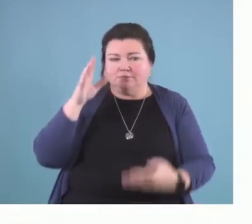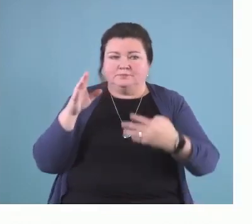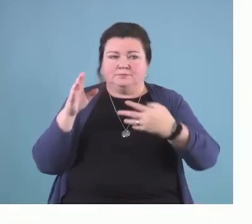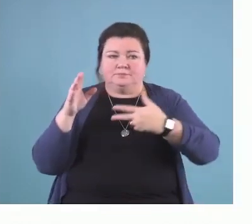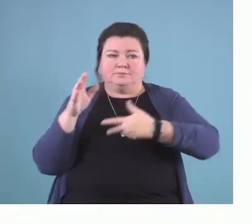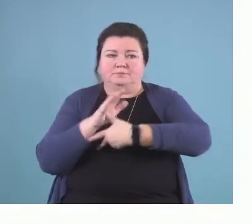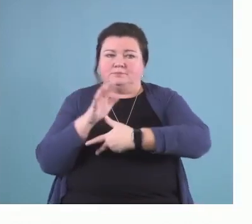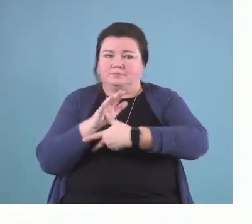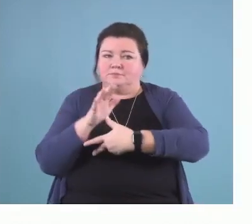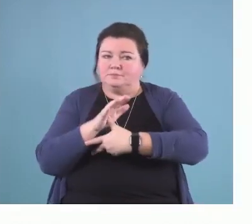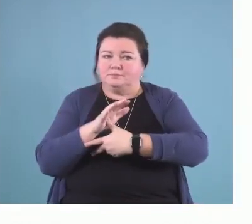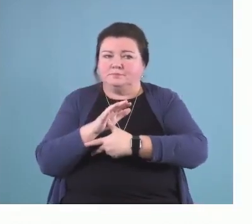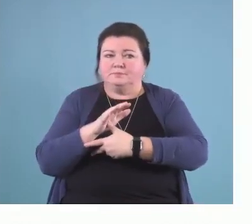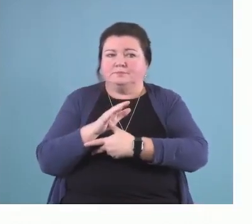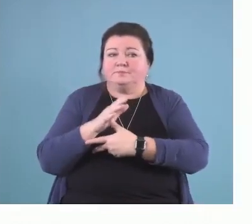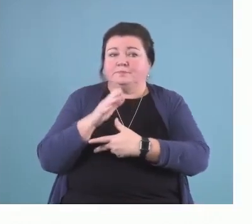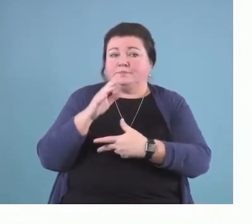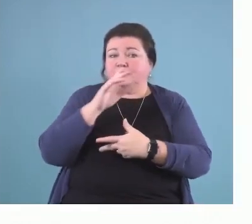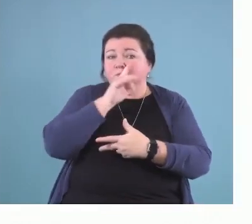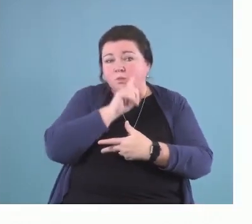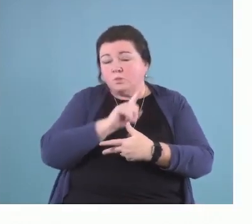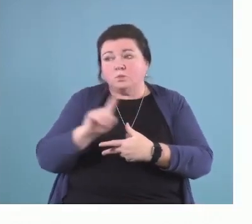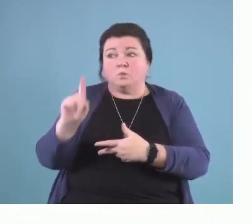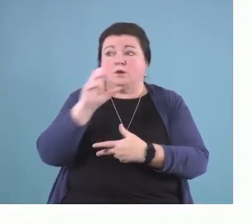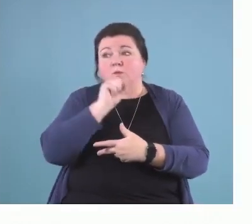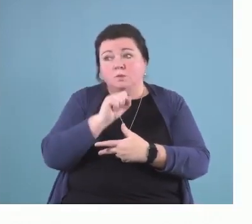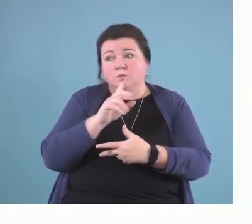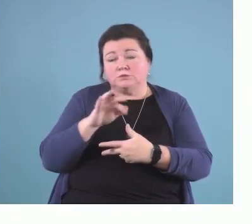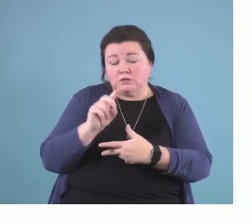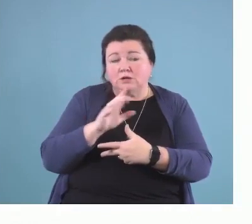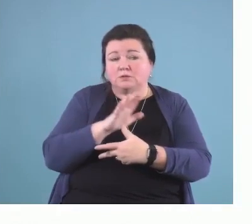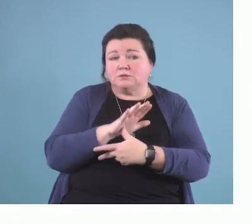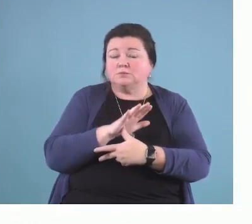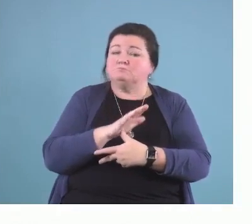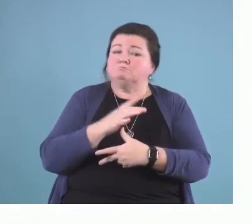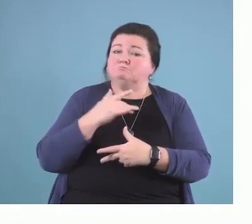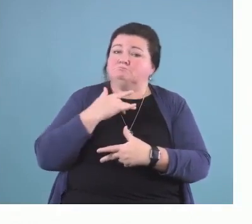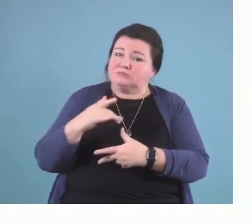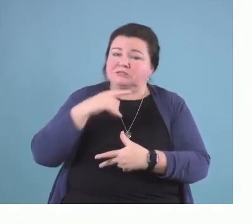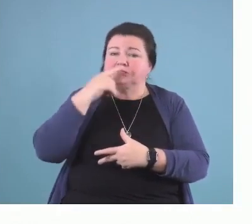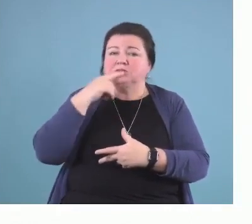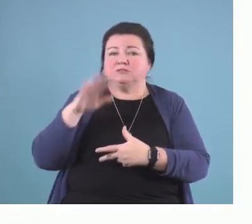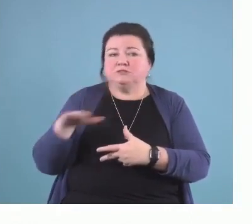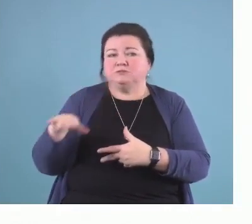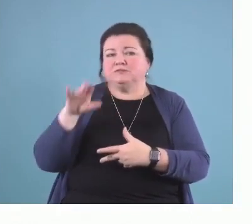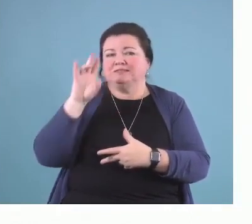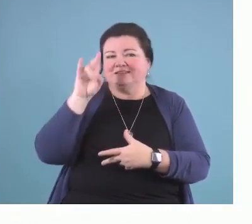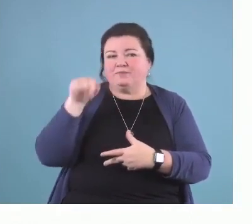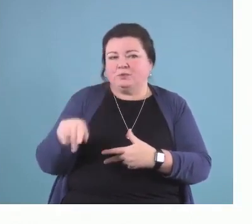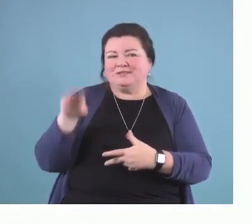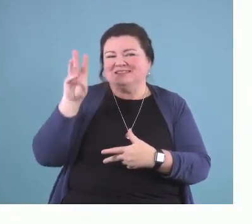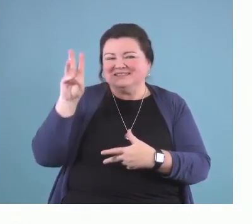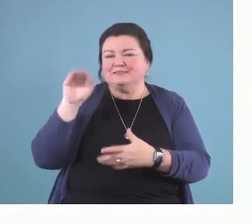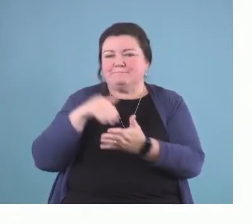that by the time a child is one year of age, a typically hearing child will hear about 7.6 million